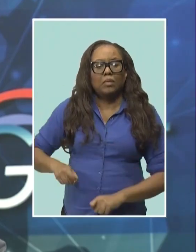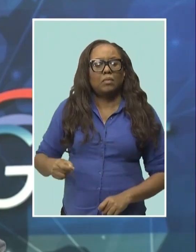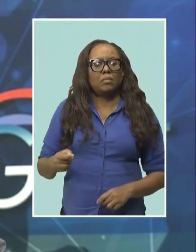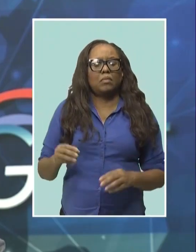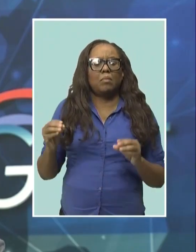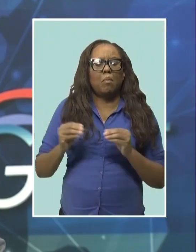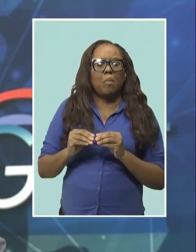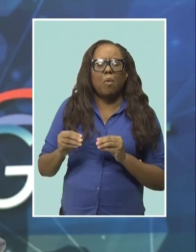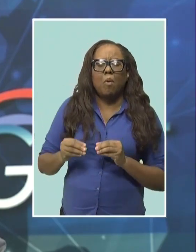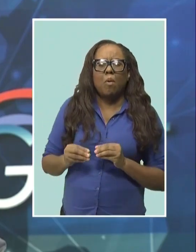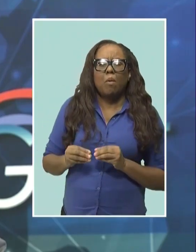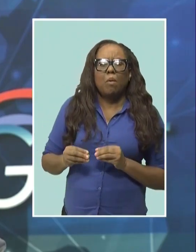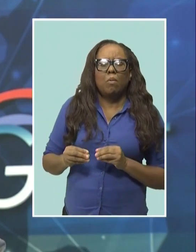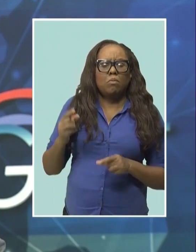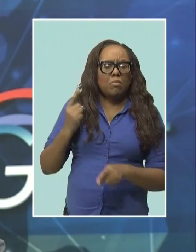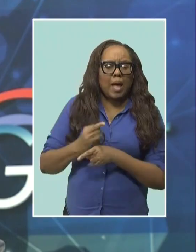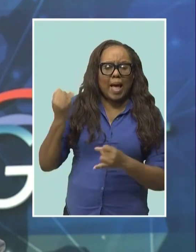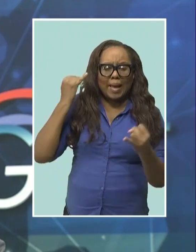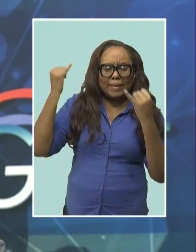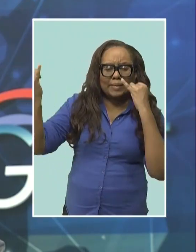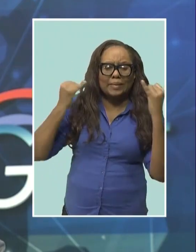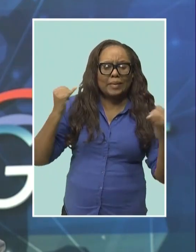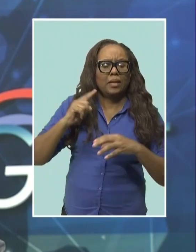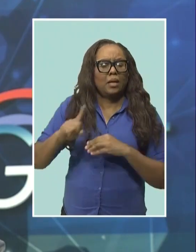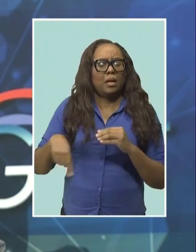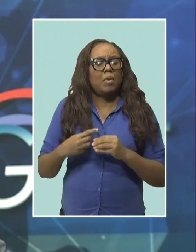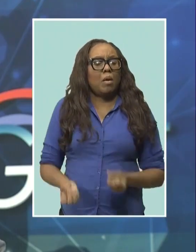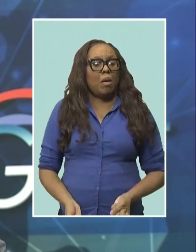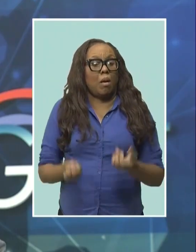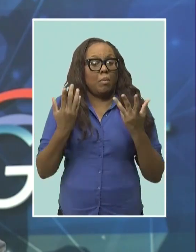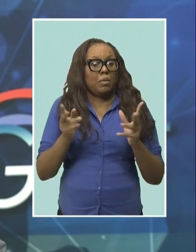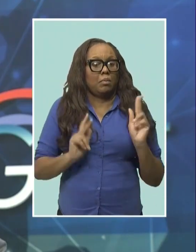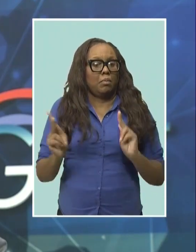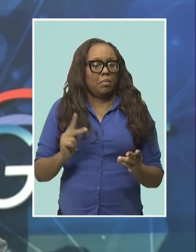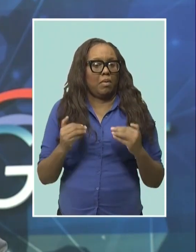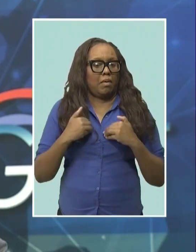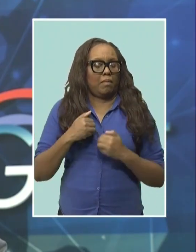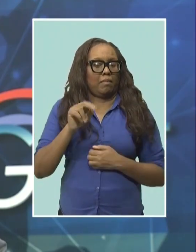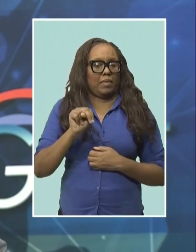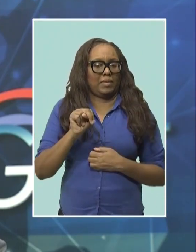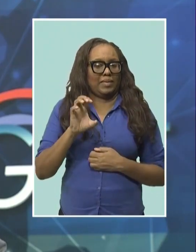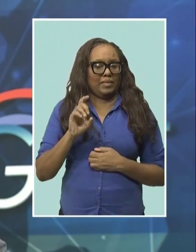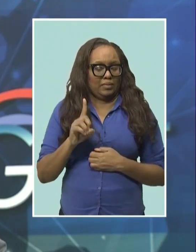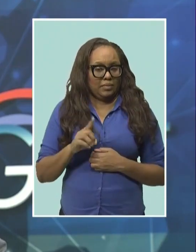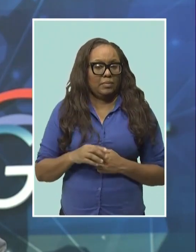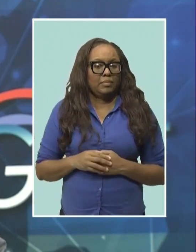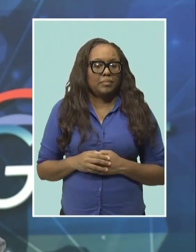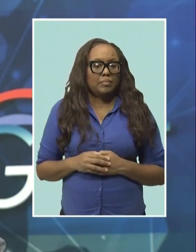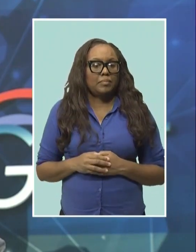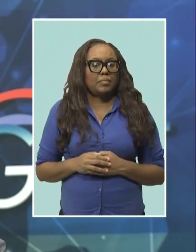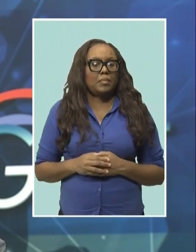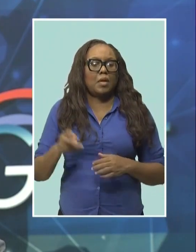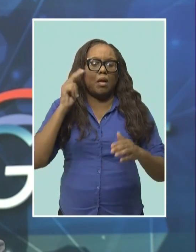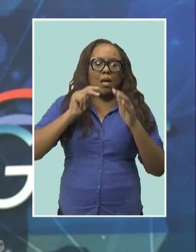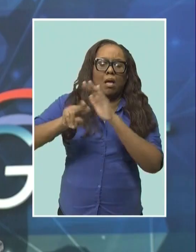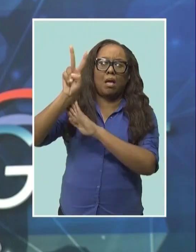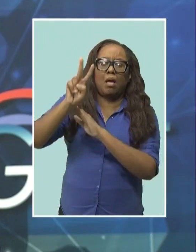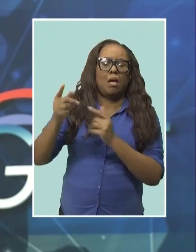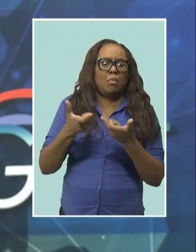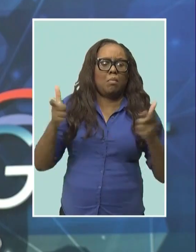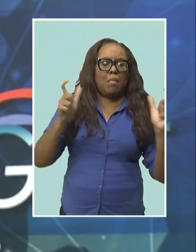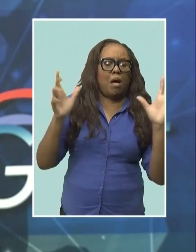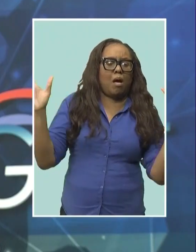accurate picture of the level of NCDs in the population. Meanwhile, the CMO is looking ahead to a major